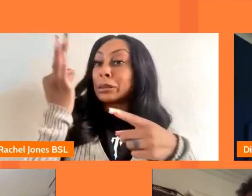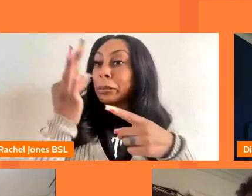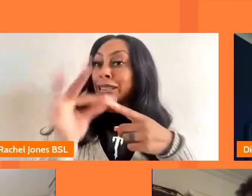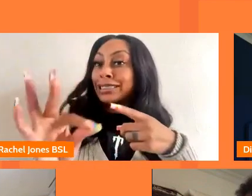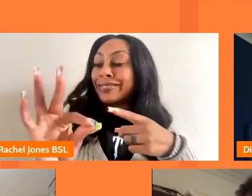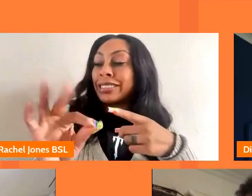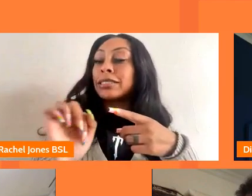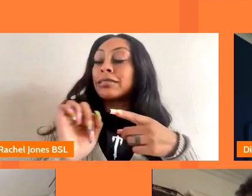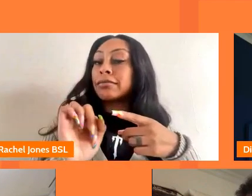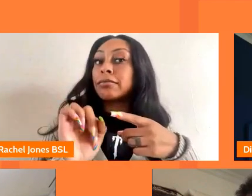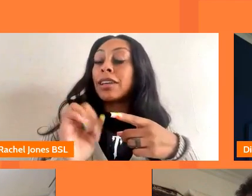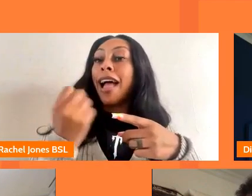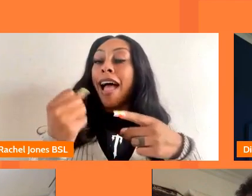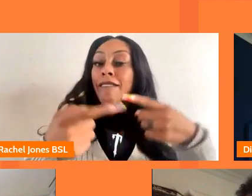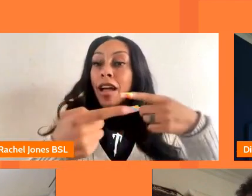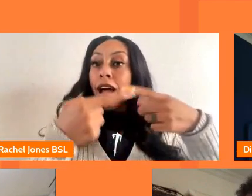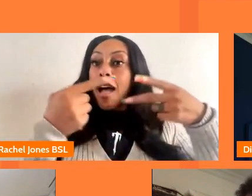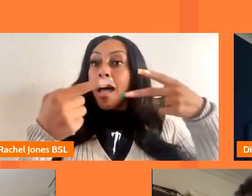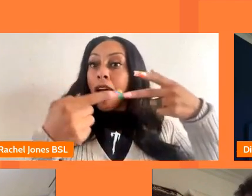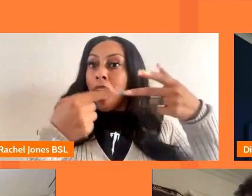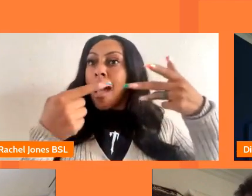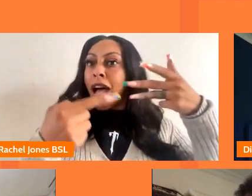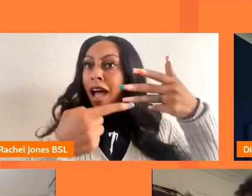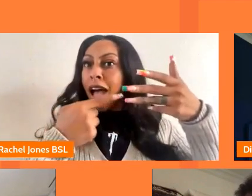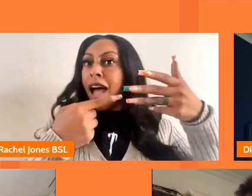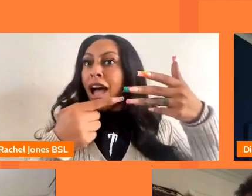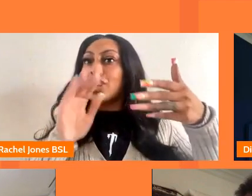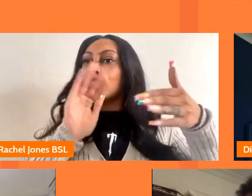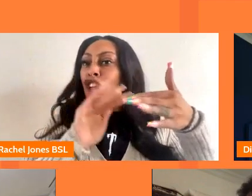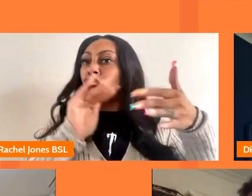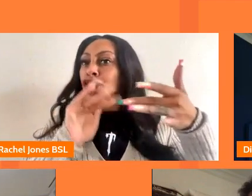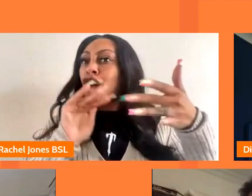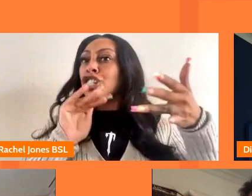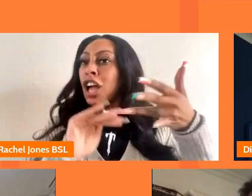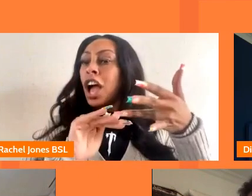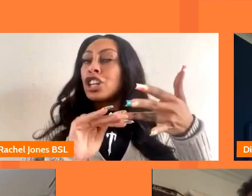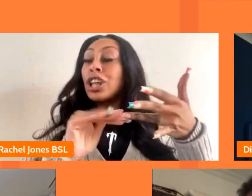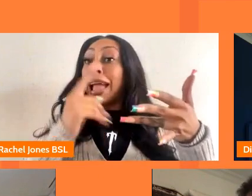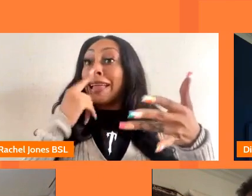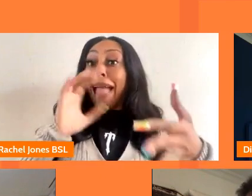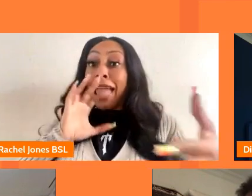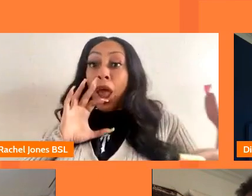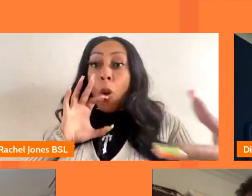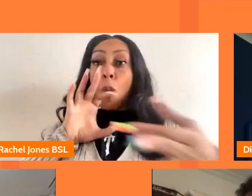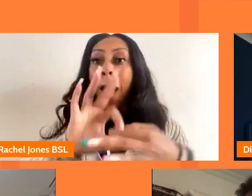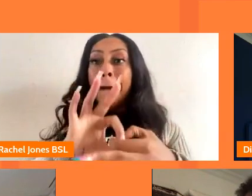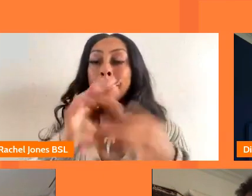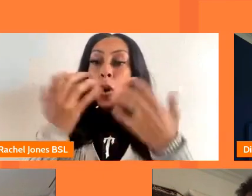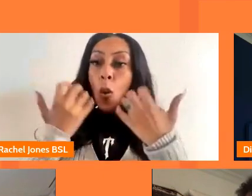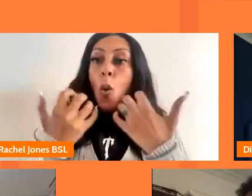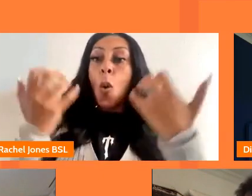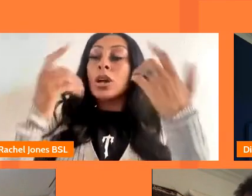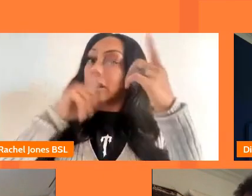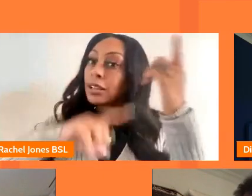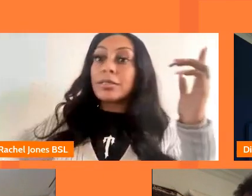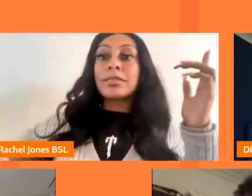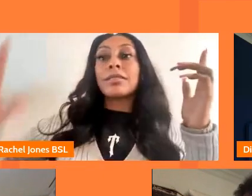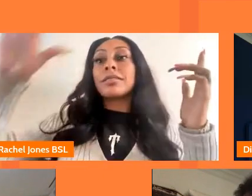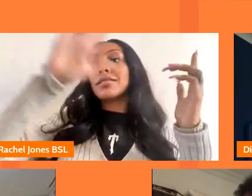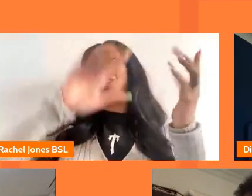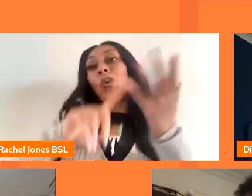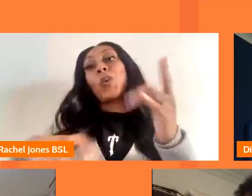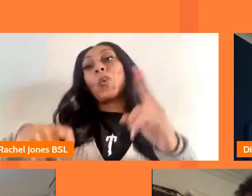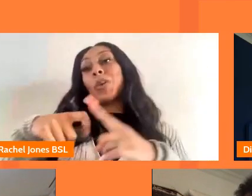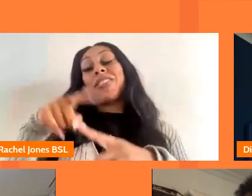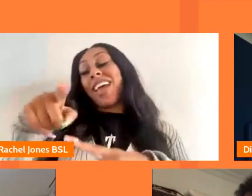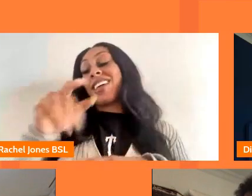it has those touch points um that that enables it to connect with an audience everywhere then then that's the basis of the